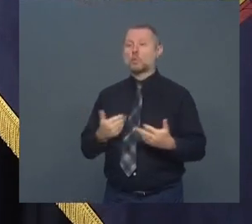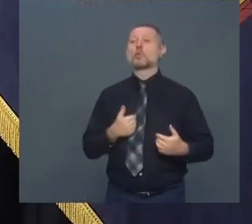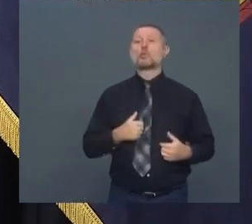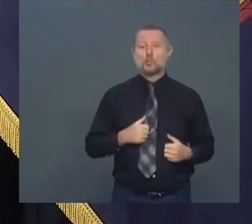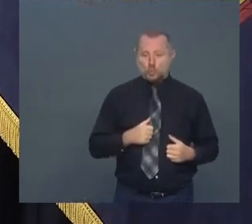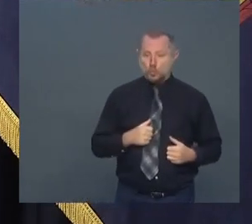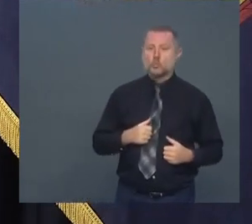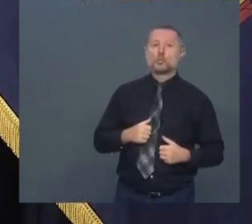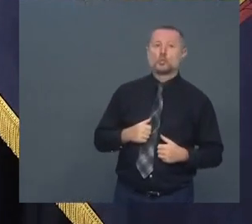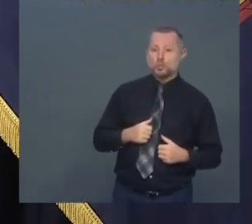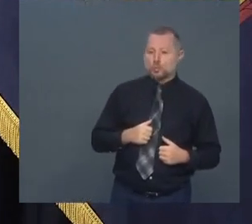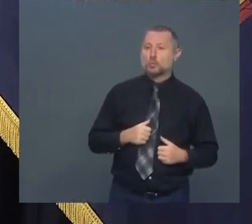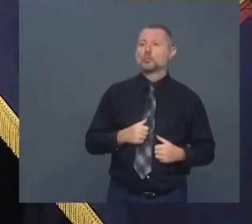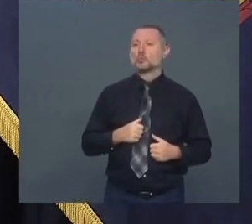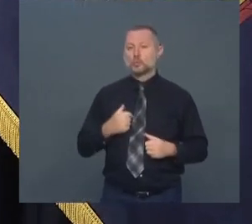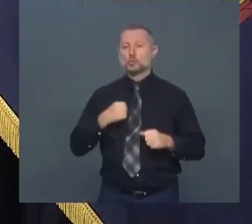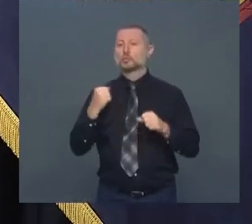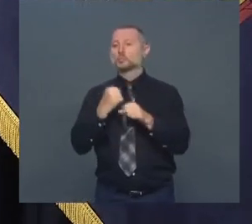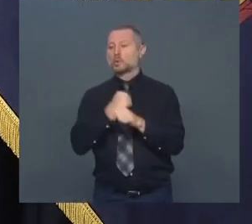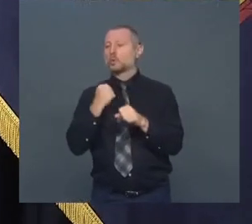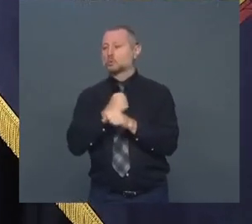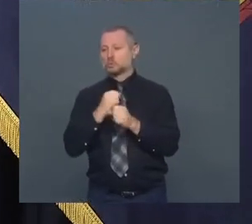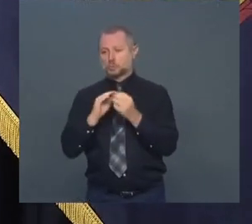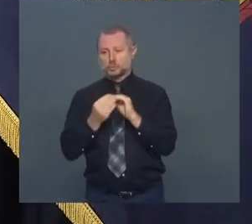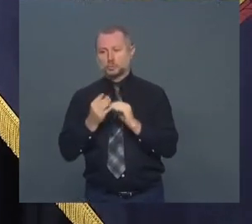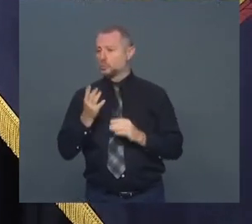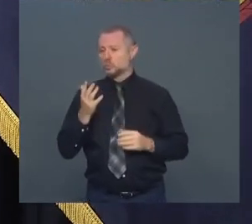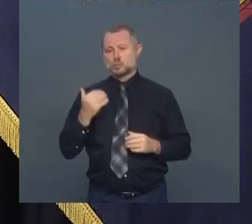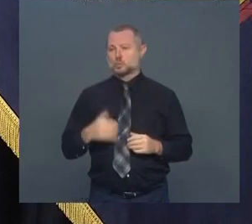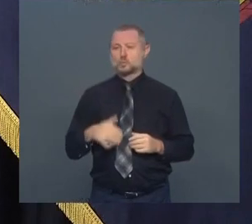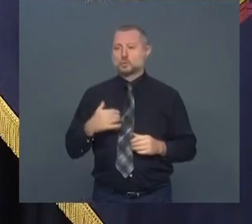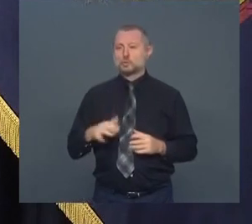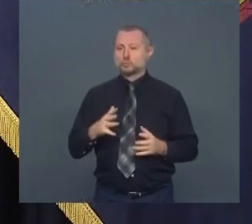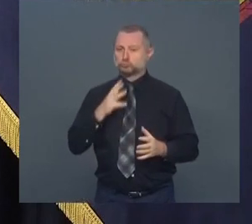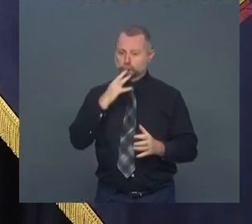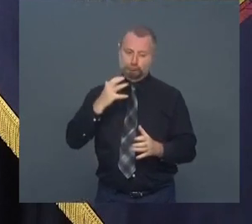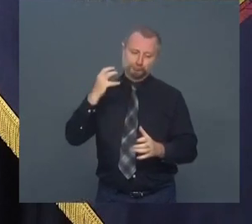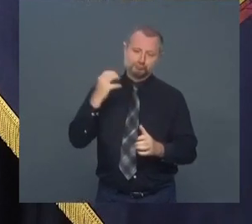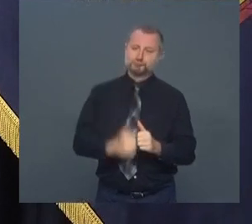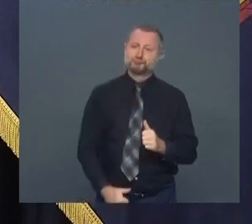so devastating that you would have to do all of the above.